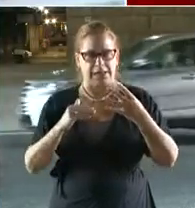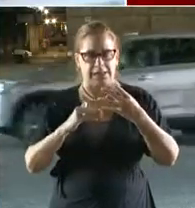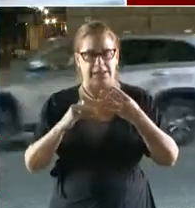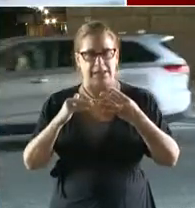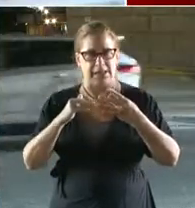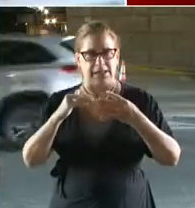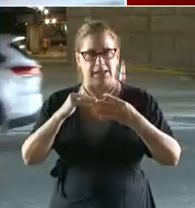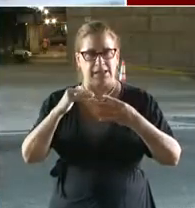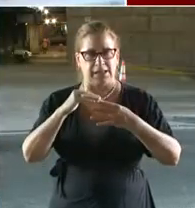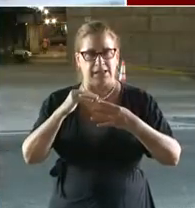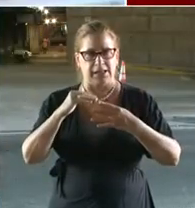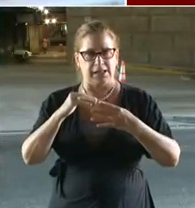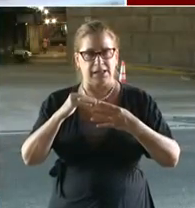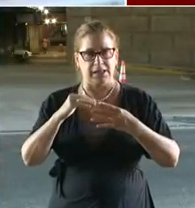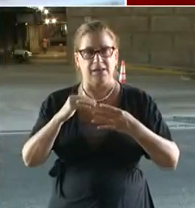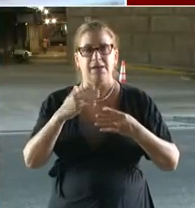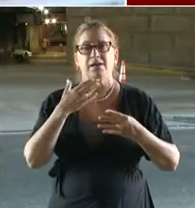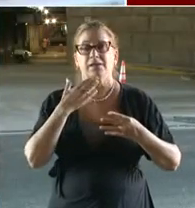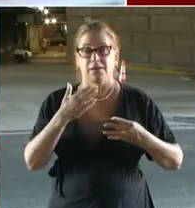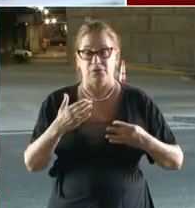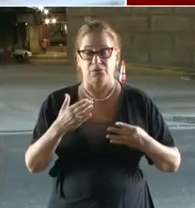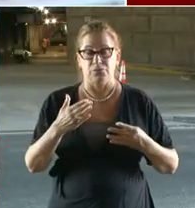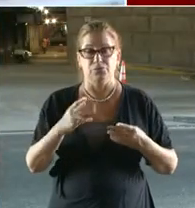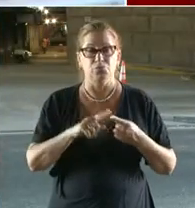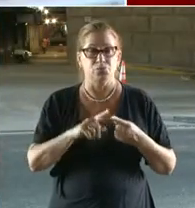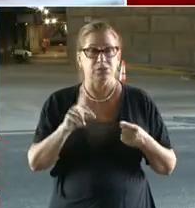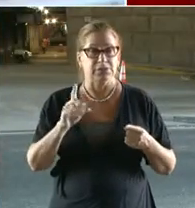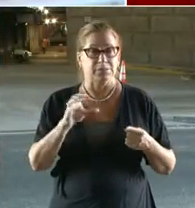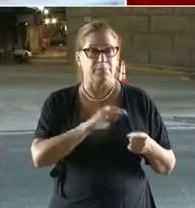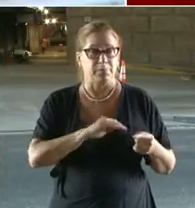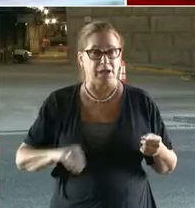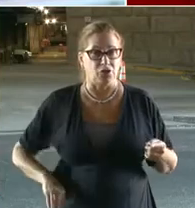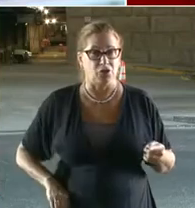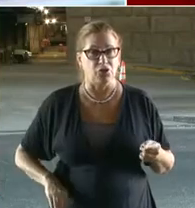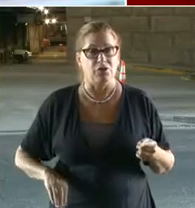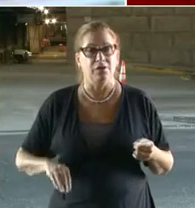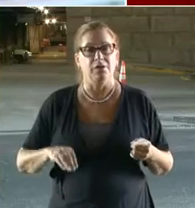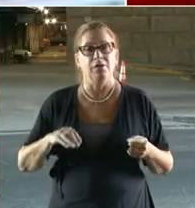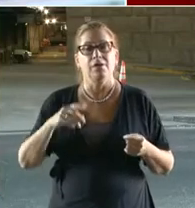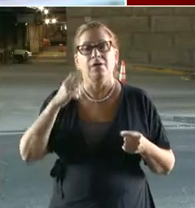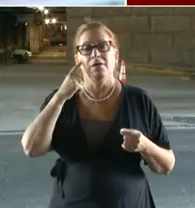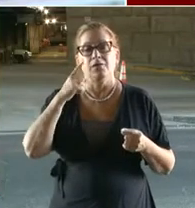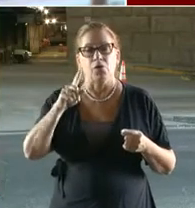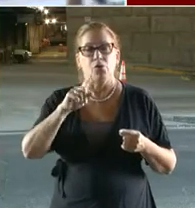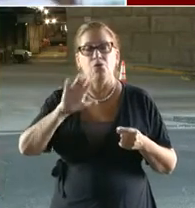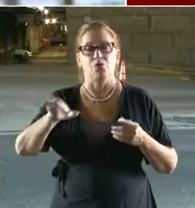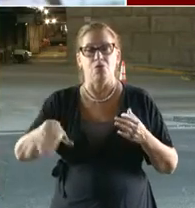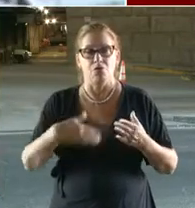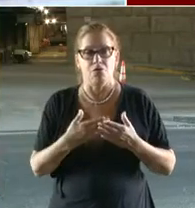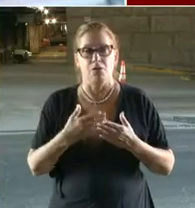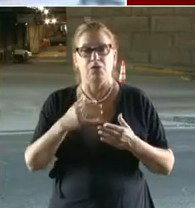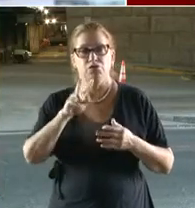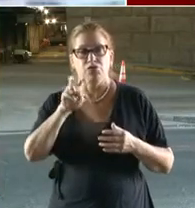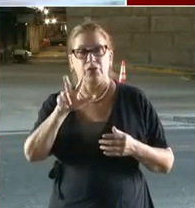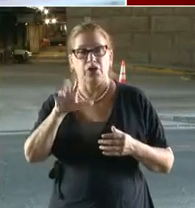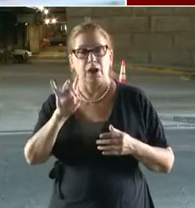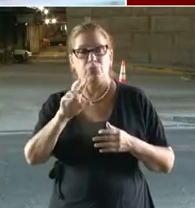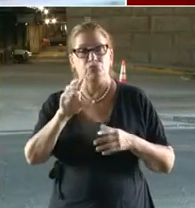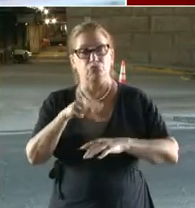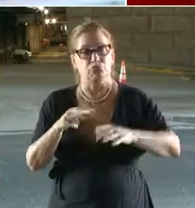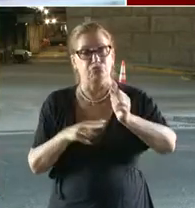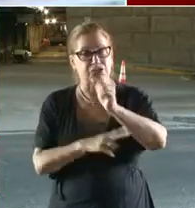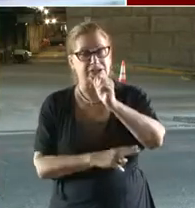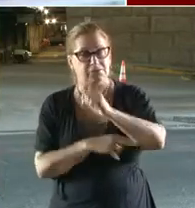invested in our infrastructure. Of the 238 bridges in our inventory, there are only five bridges that are rated level 4,